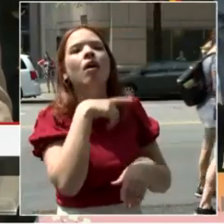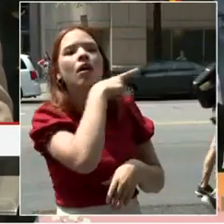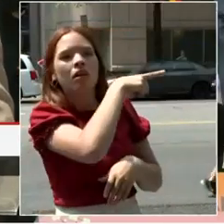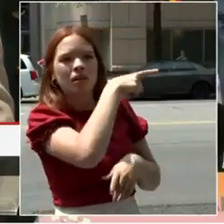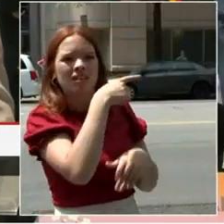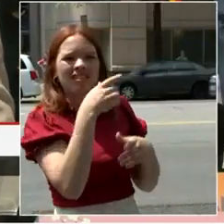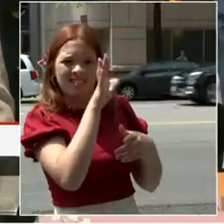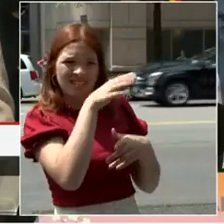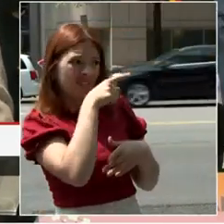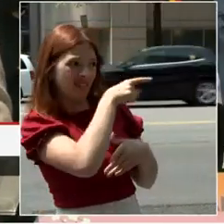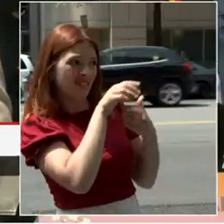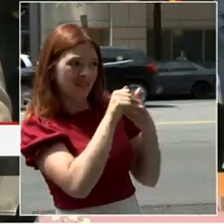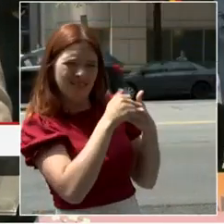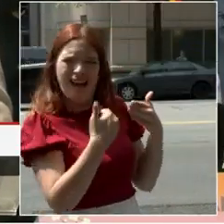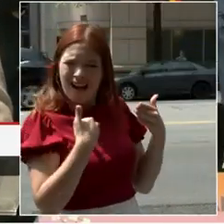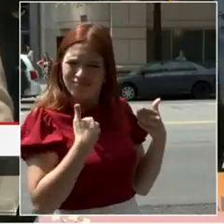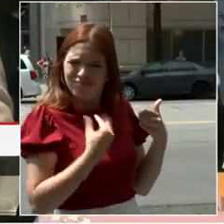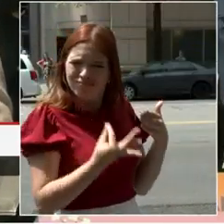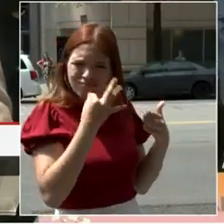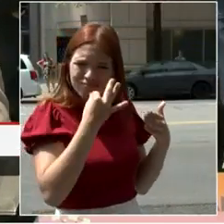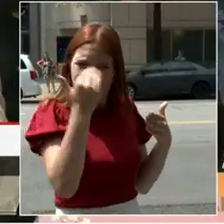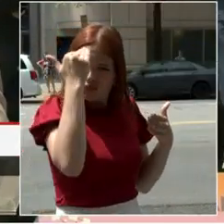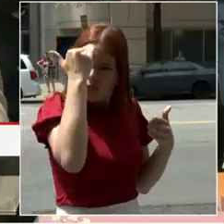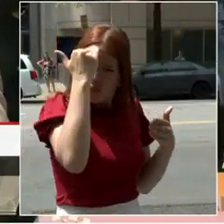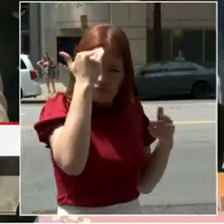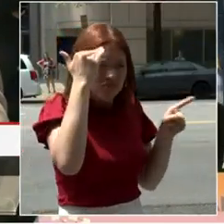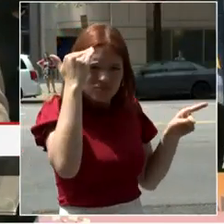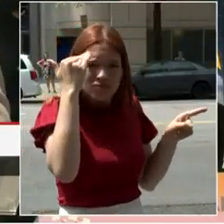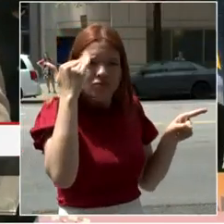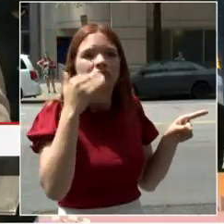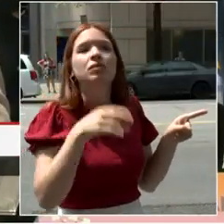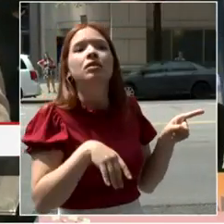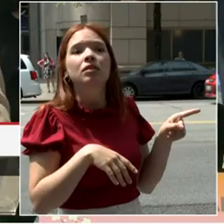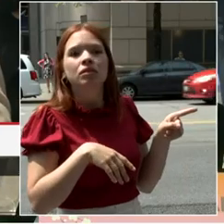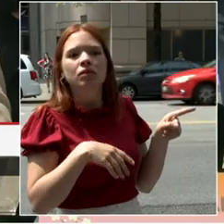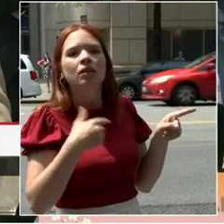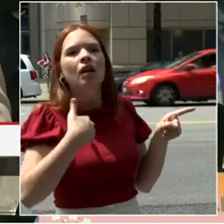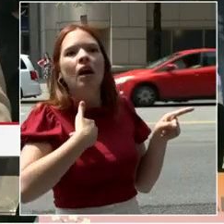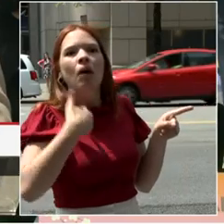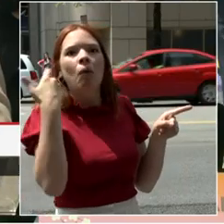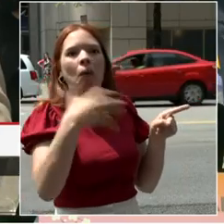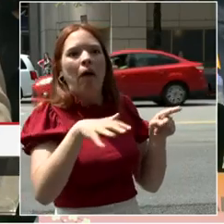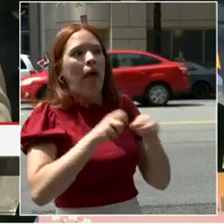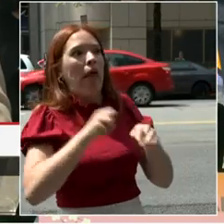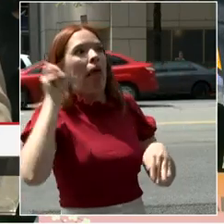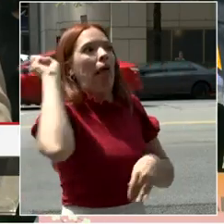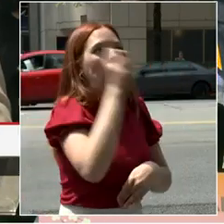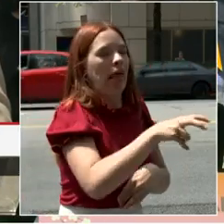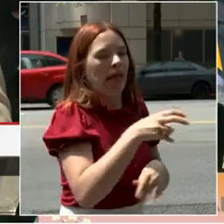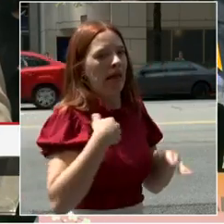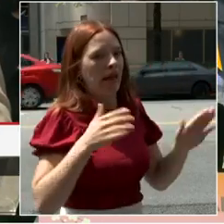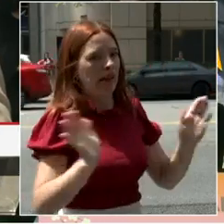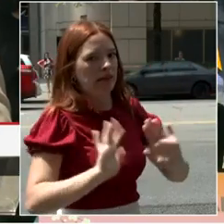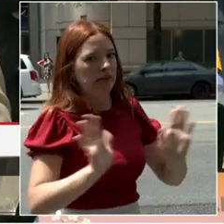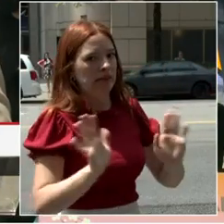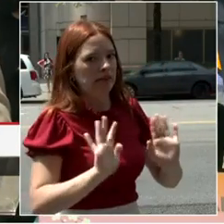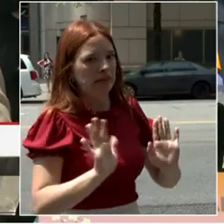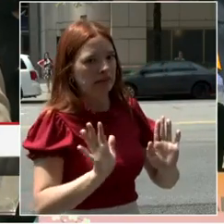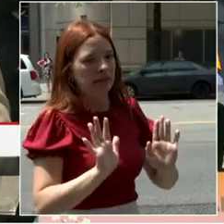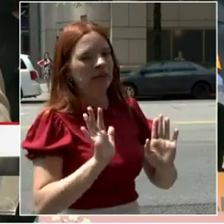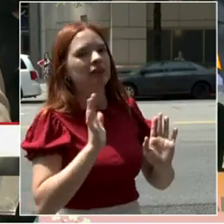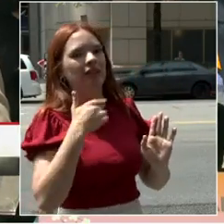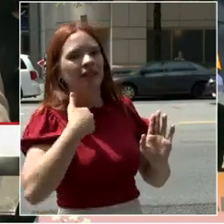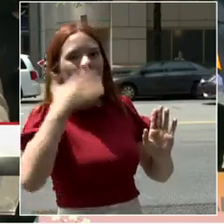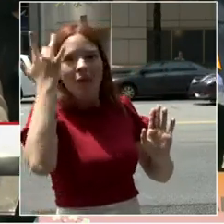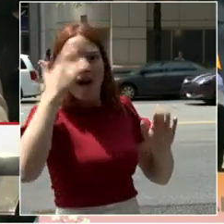the study. I also don't want to get ahead of the pretty robust community engagement strategy that has